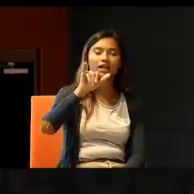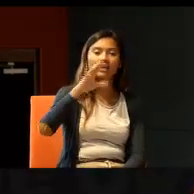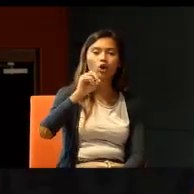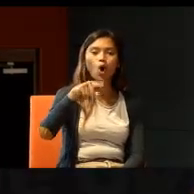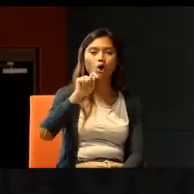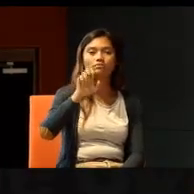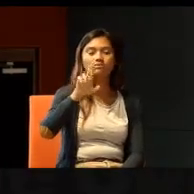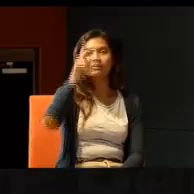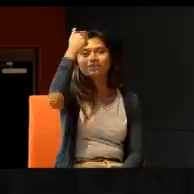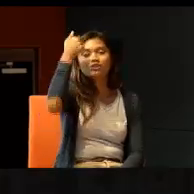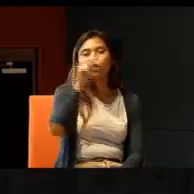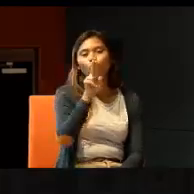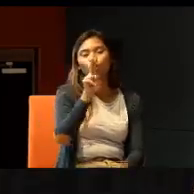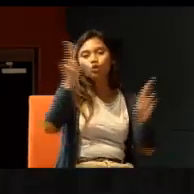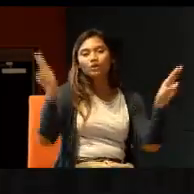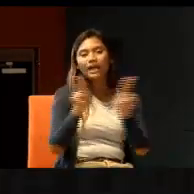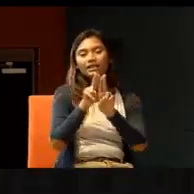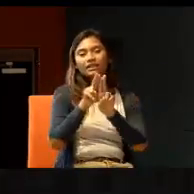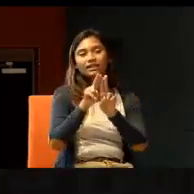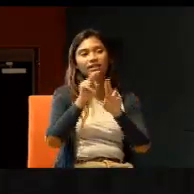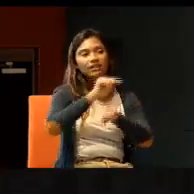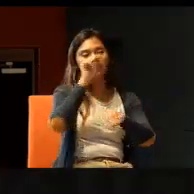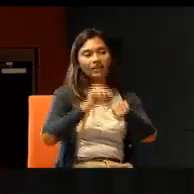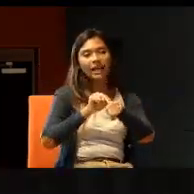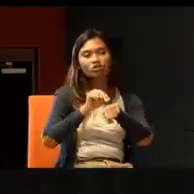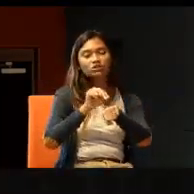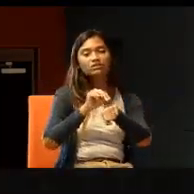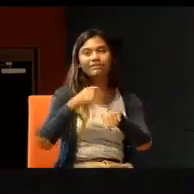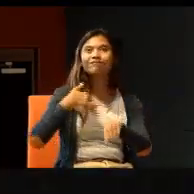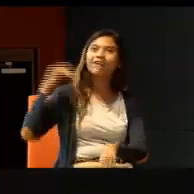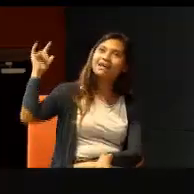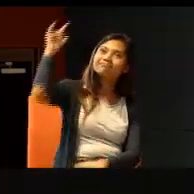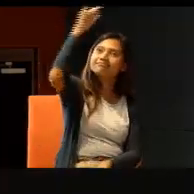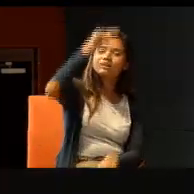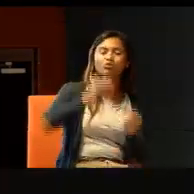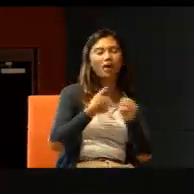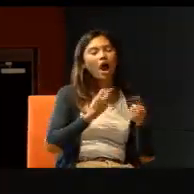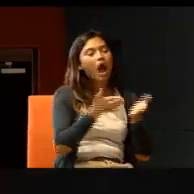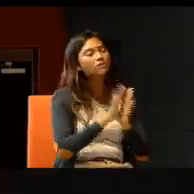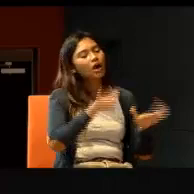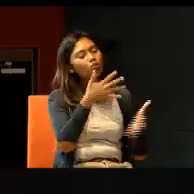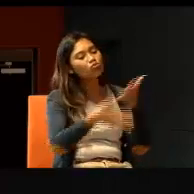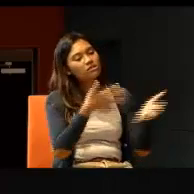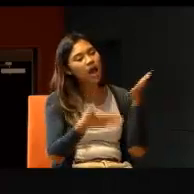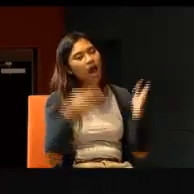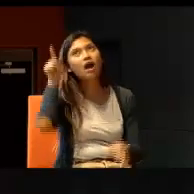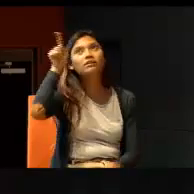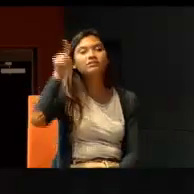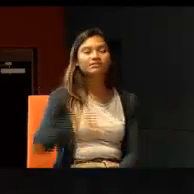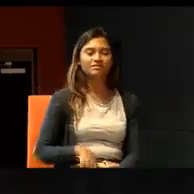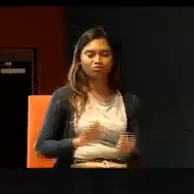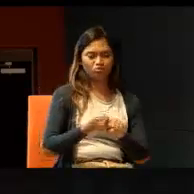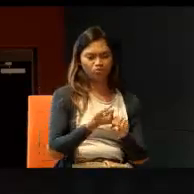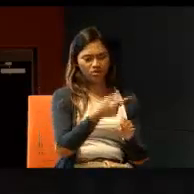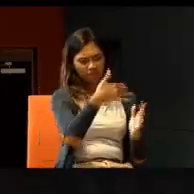UN people especially. so, some of them say like, helicopter, like that. Some of just, to the sky. But, of course, it's very hard to